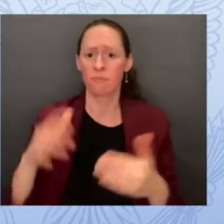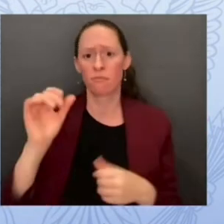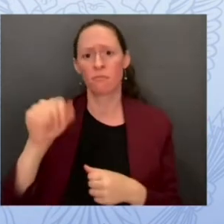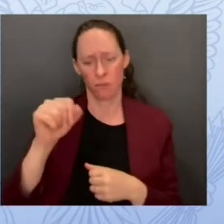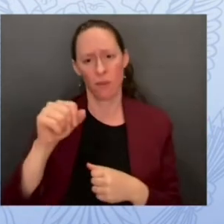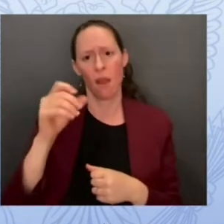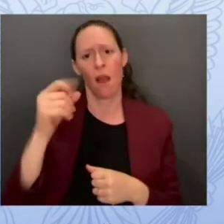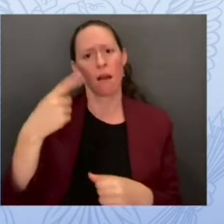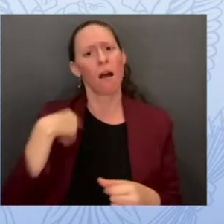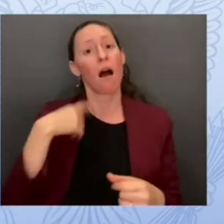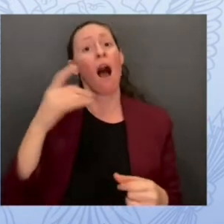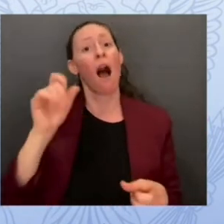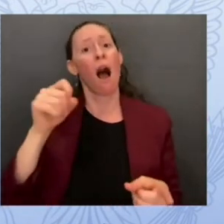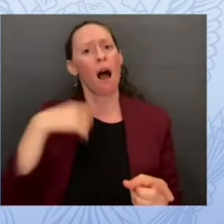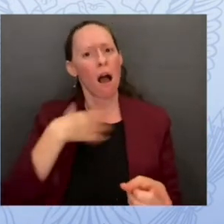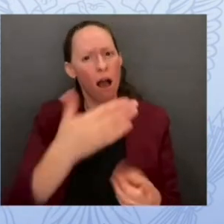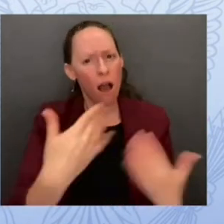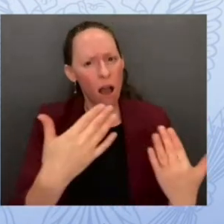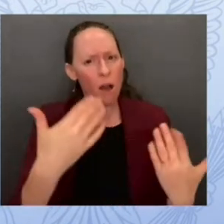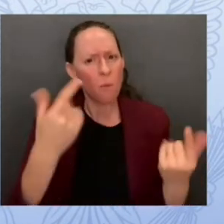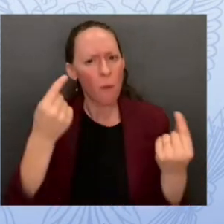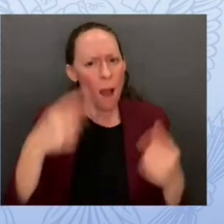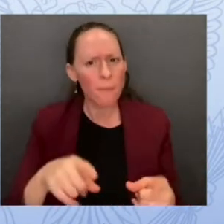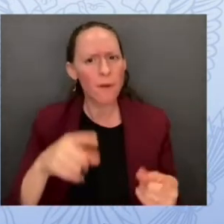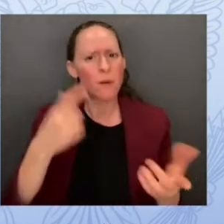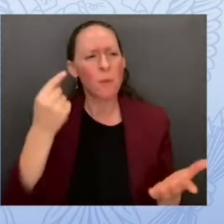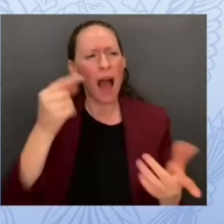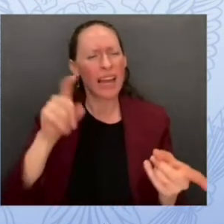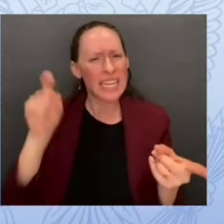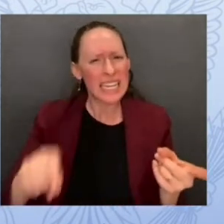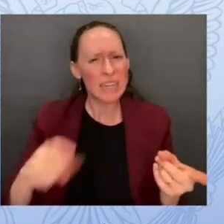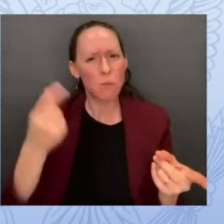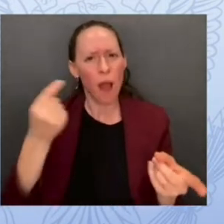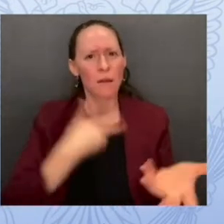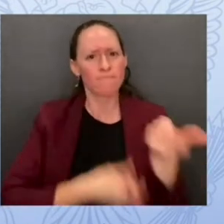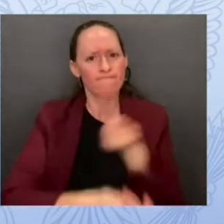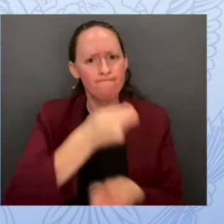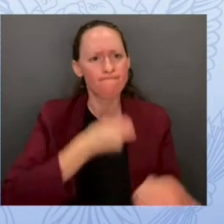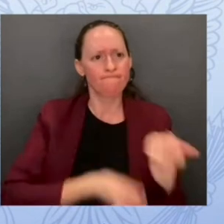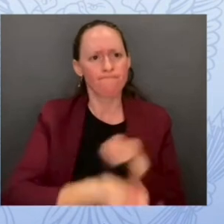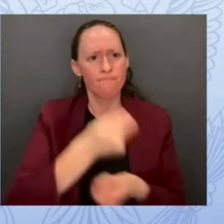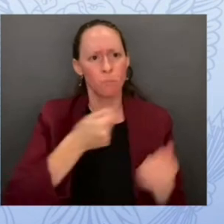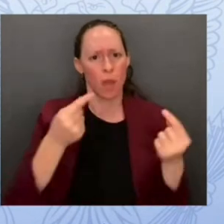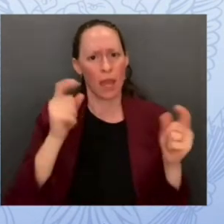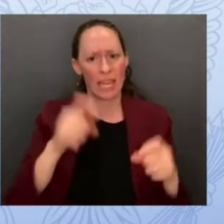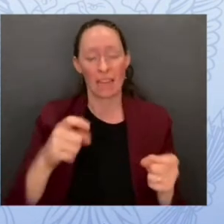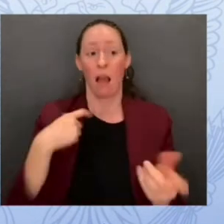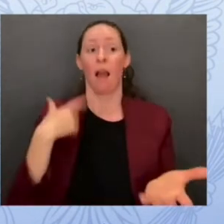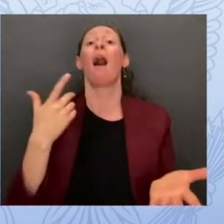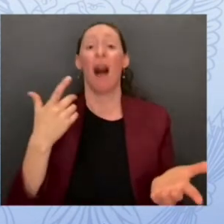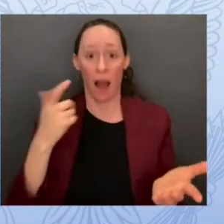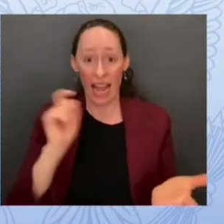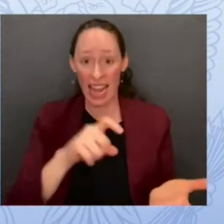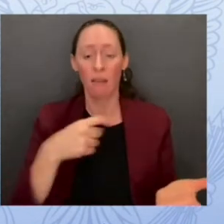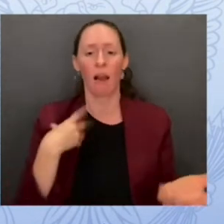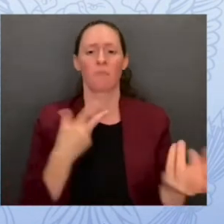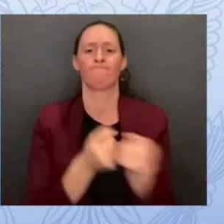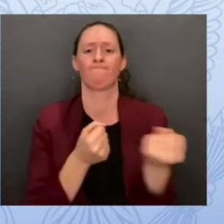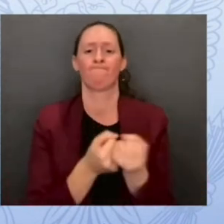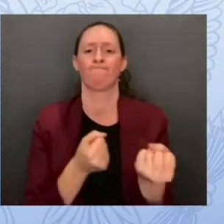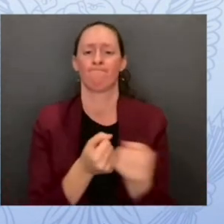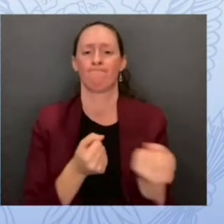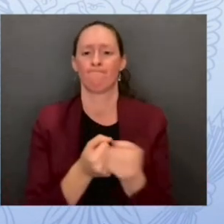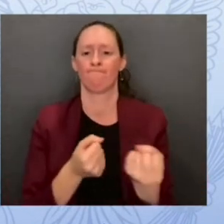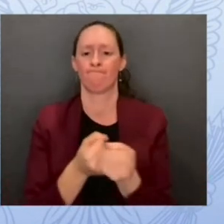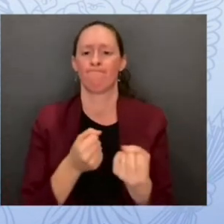superintendent what he needed immediately on the ground so we could bring the support together in a synchronistic way that would get the